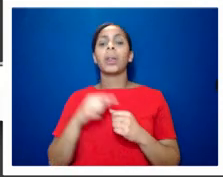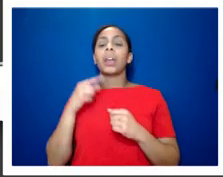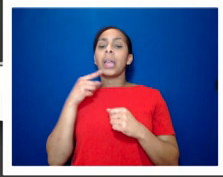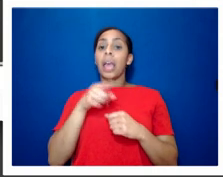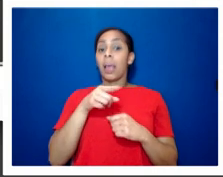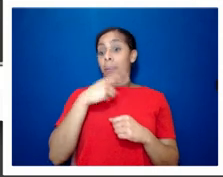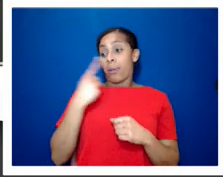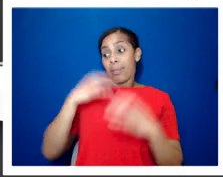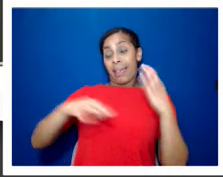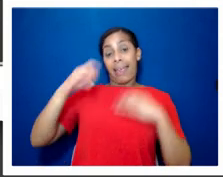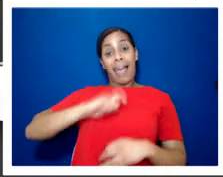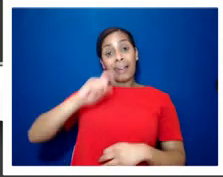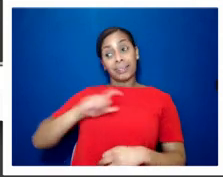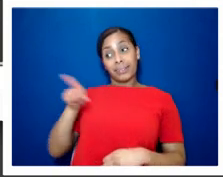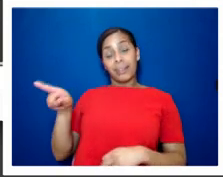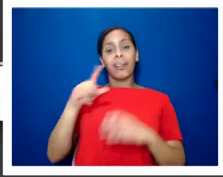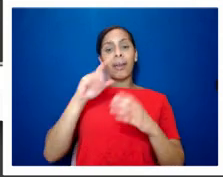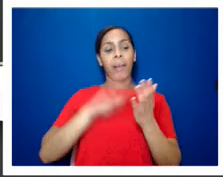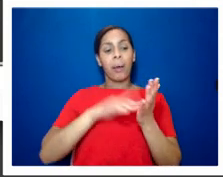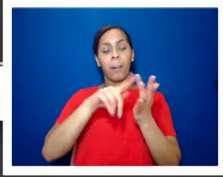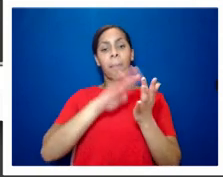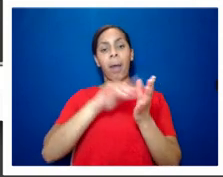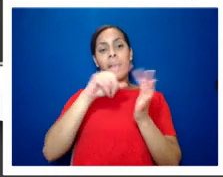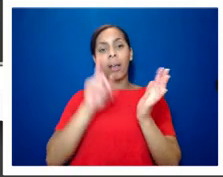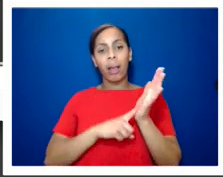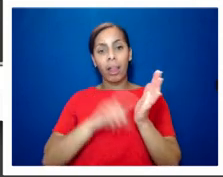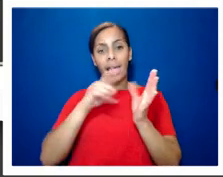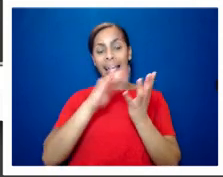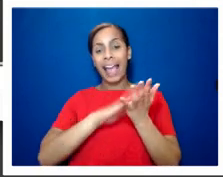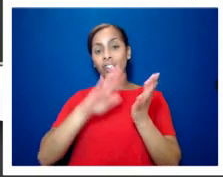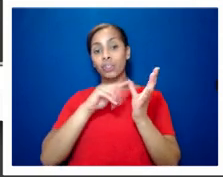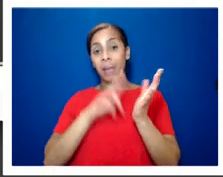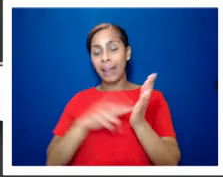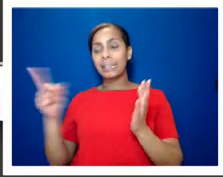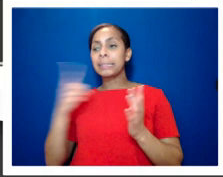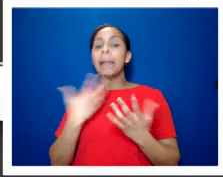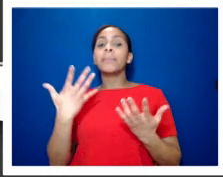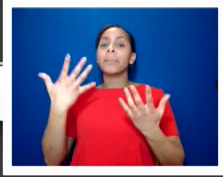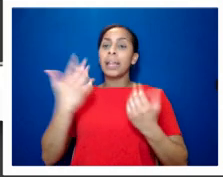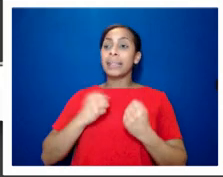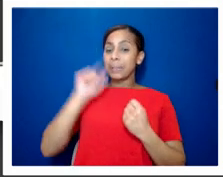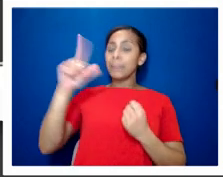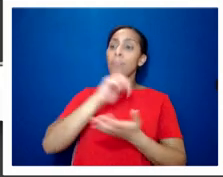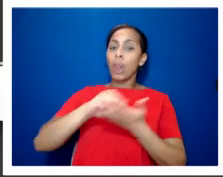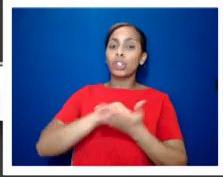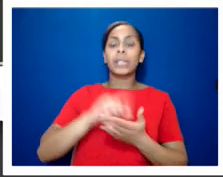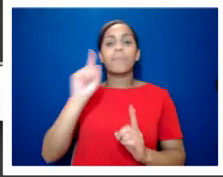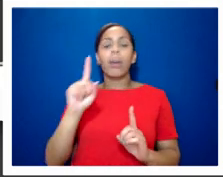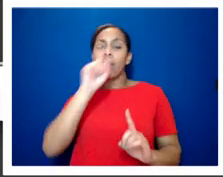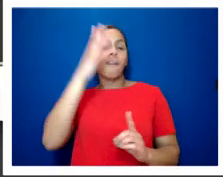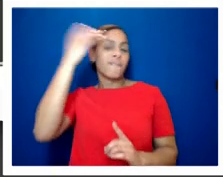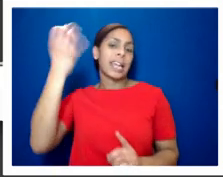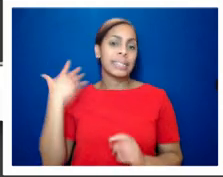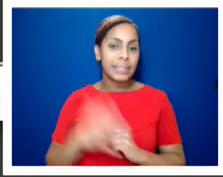tell me that he's forgiven morgan but he can't forget it because to forget allows such actions to be repeated when a different political environment